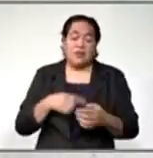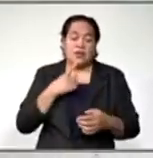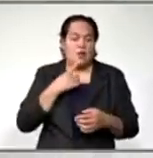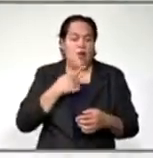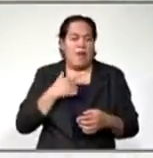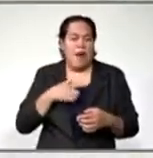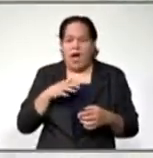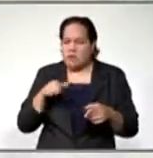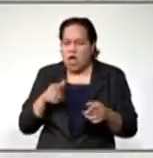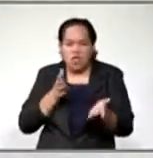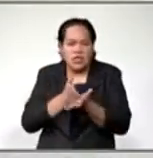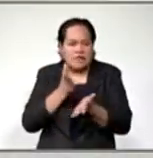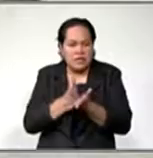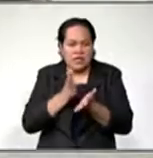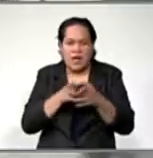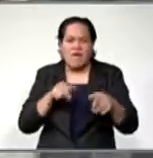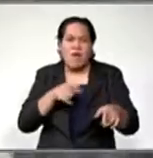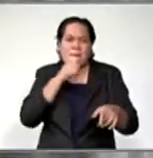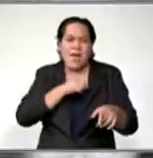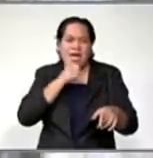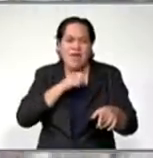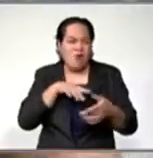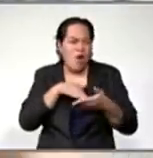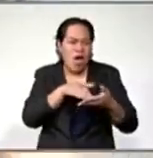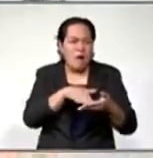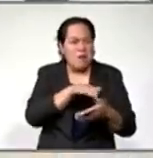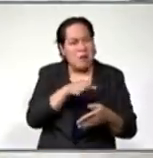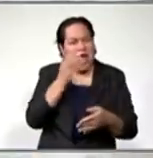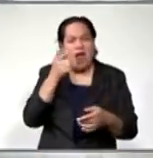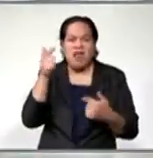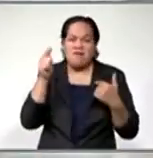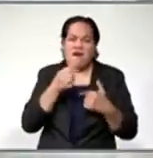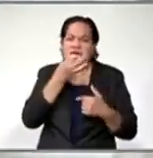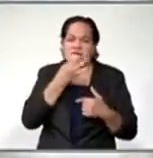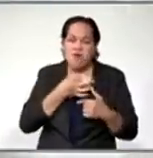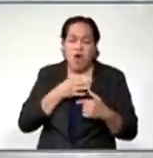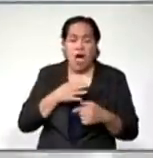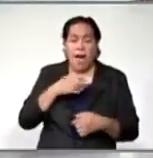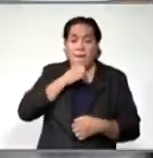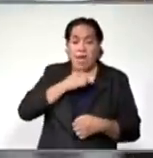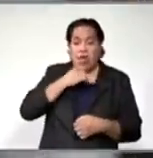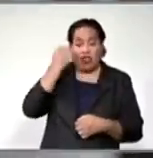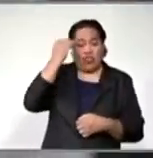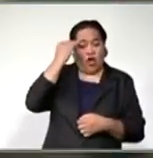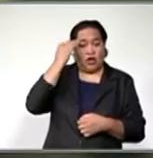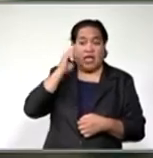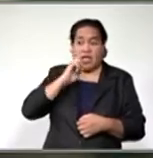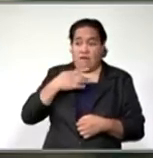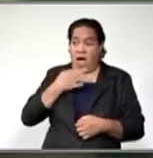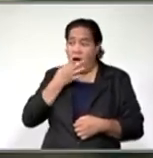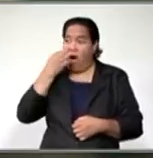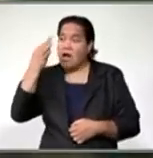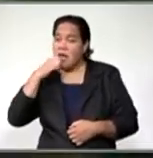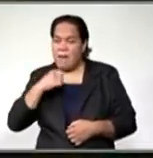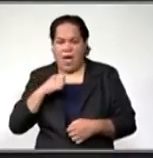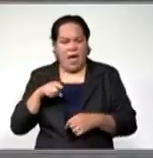of services by men for men. She says men often think that seeking help is unmanly, and that